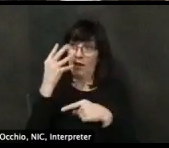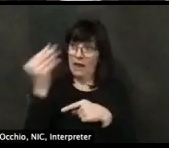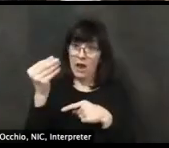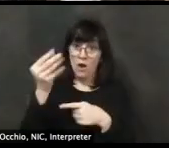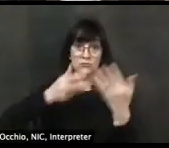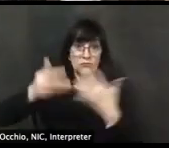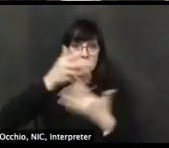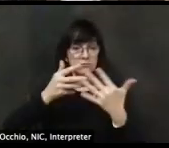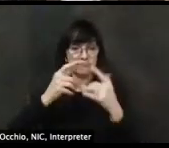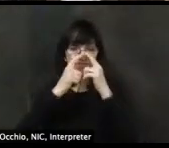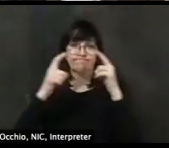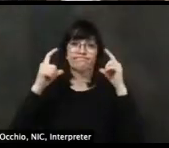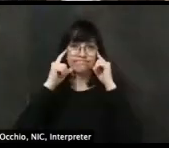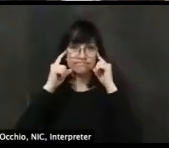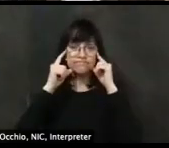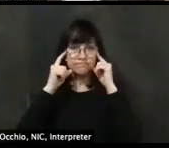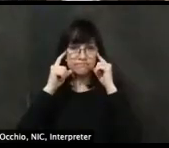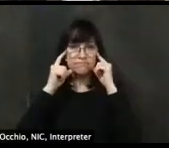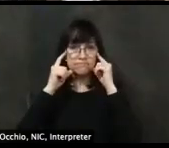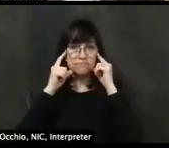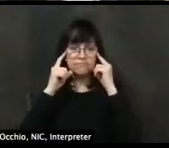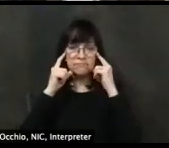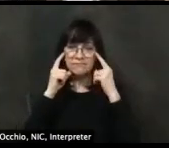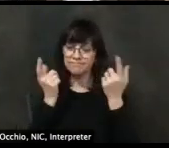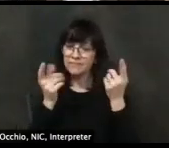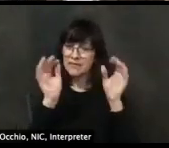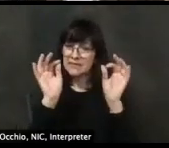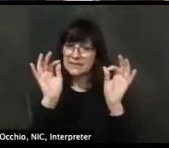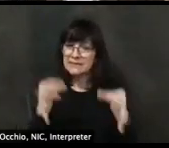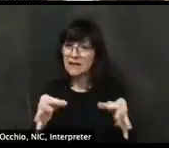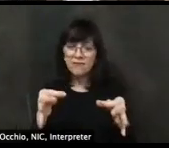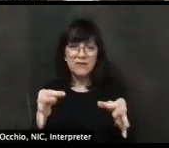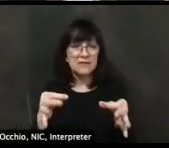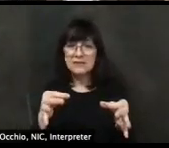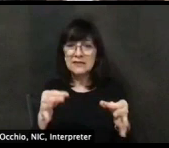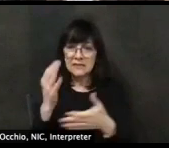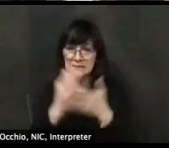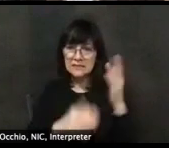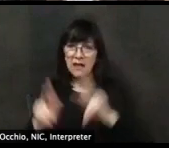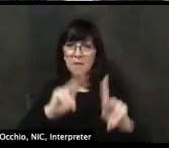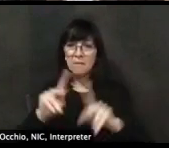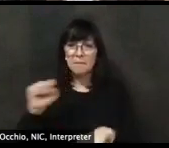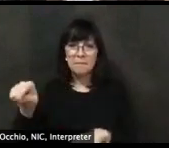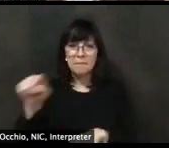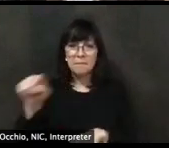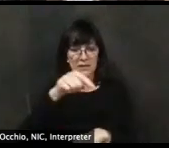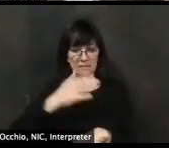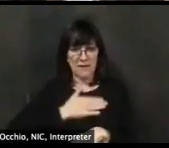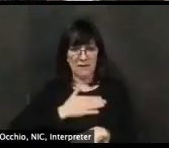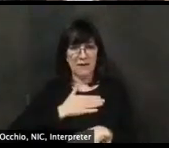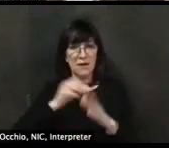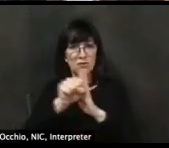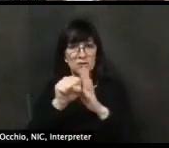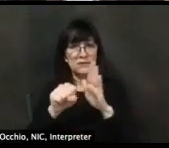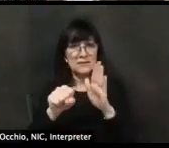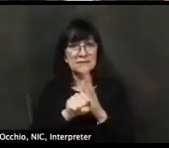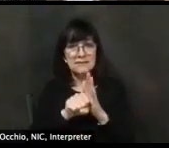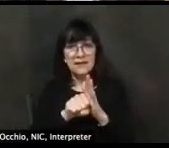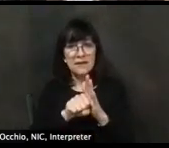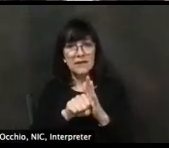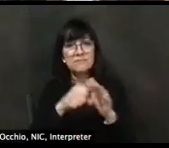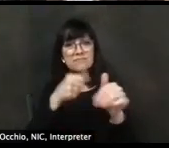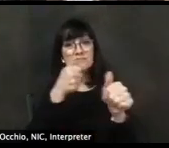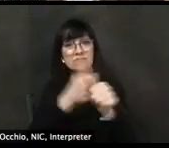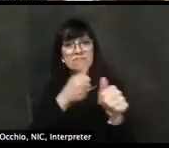with, with, you know, absolute certainty, there are certain folks in our, in our state, um, who are going to have to be much,